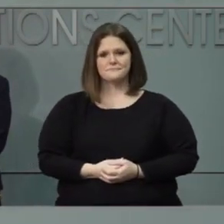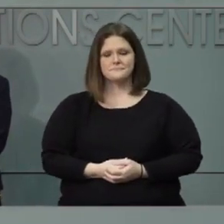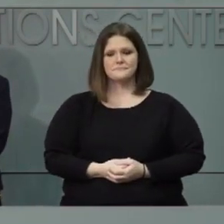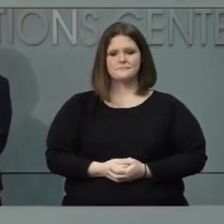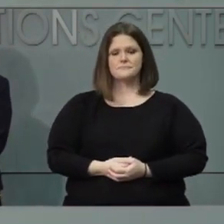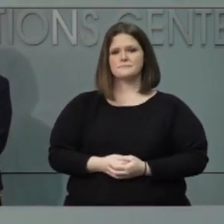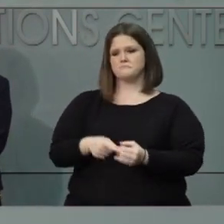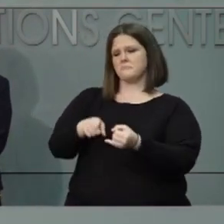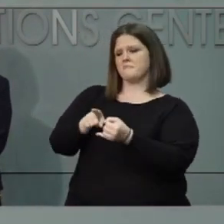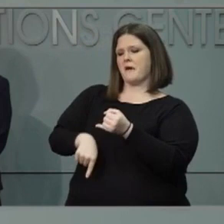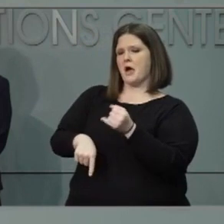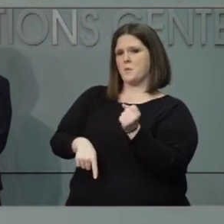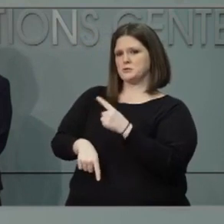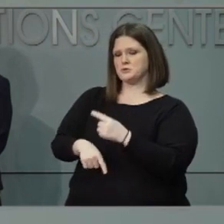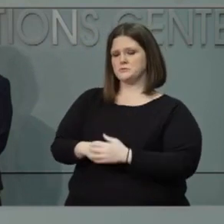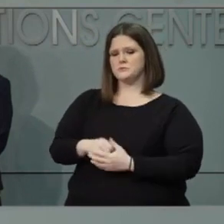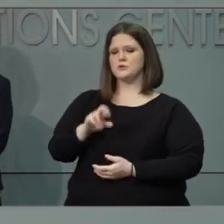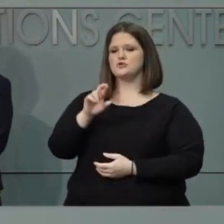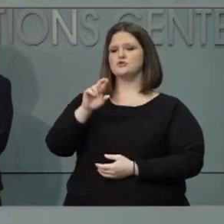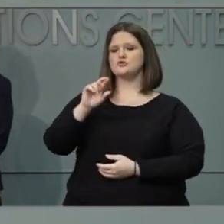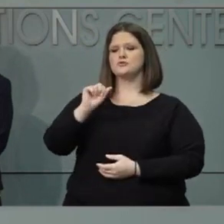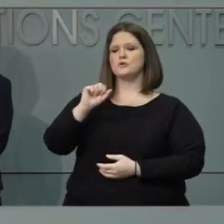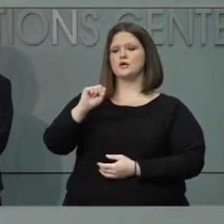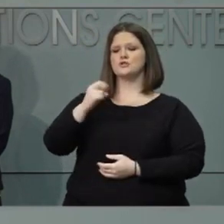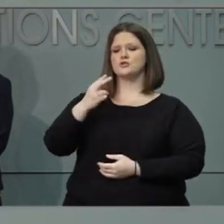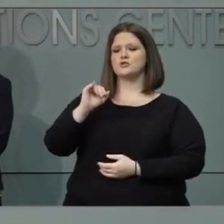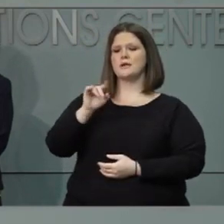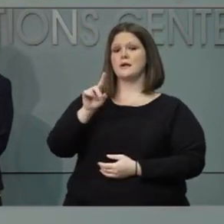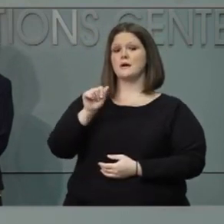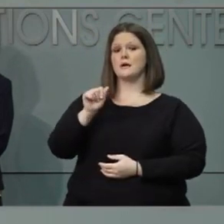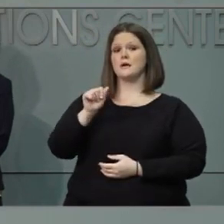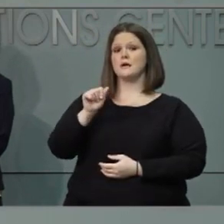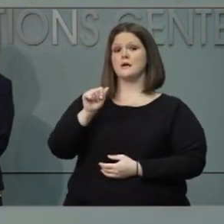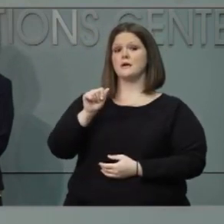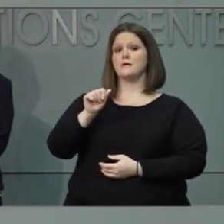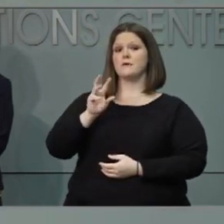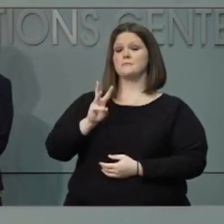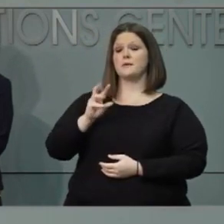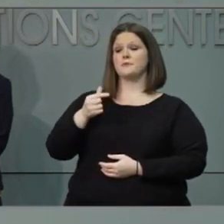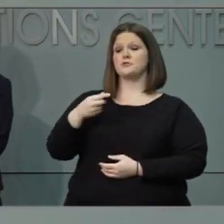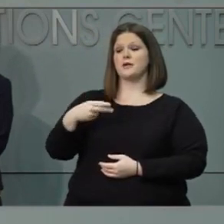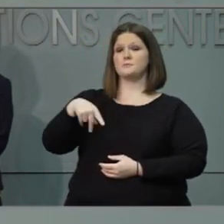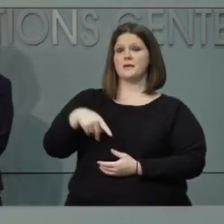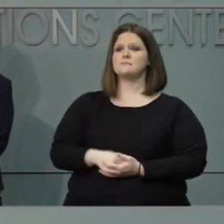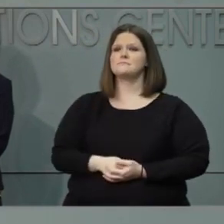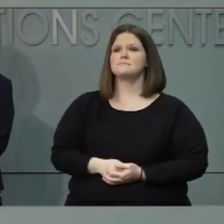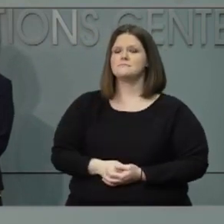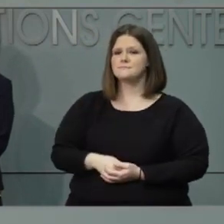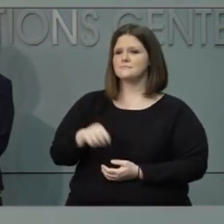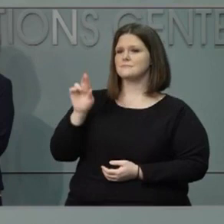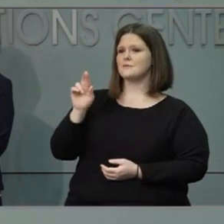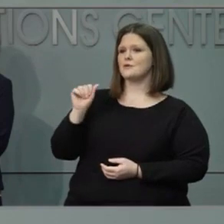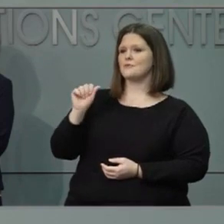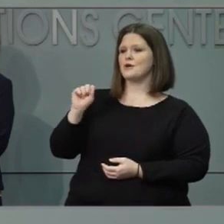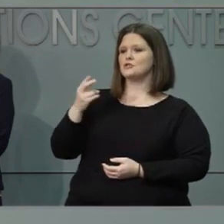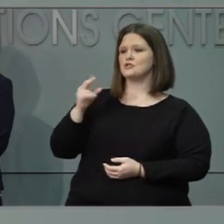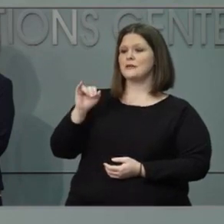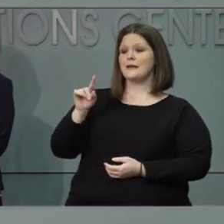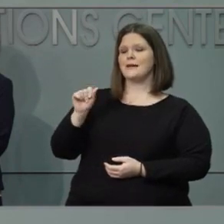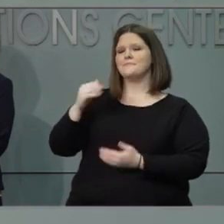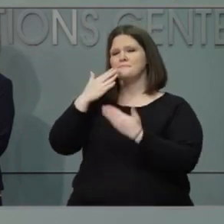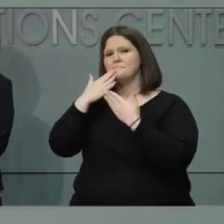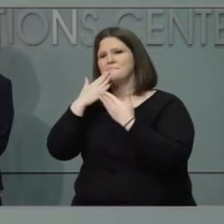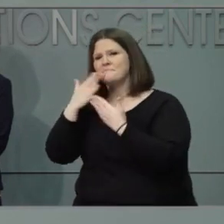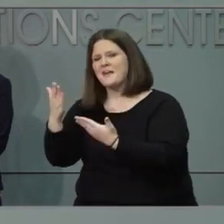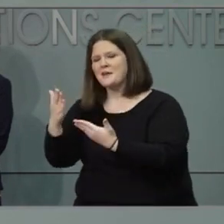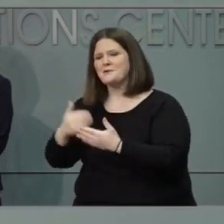Our final question today is from Rashida Caba with WGHP. Hi there. Thank you for taking my question.